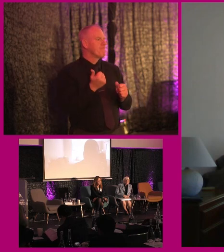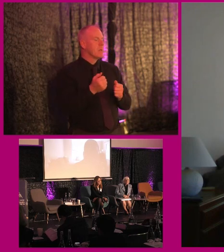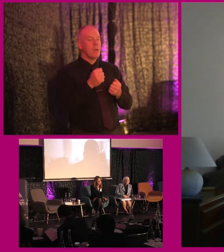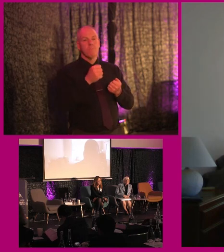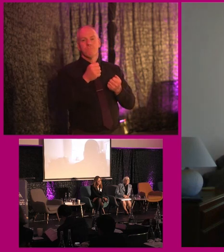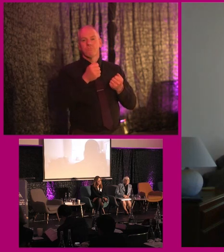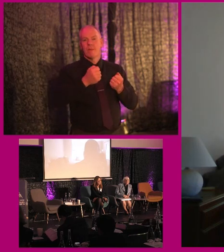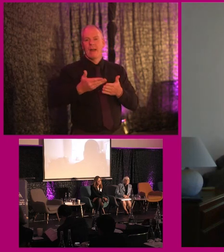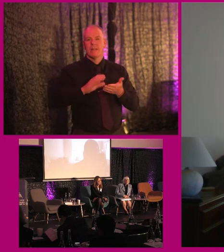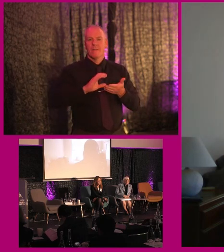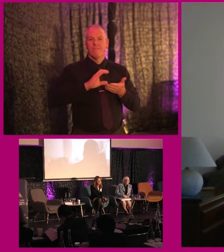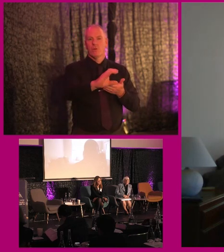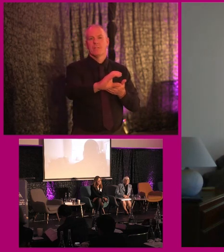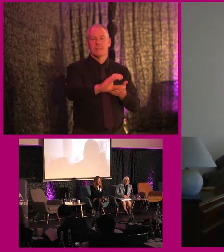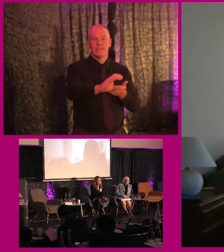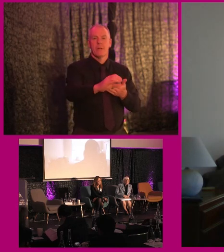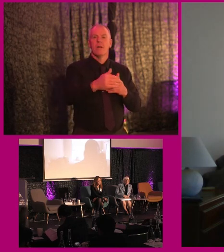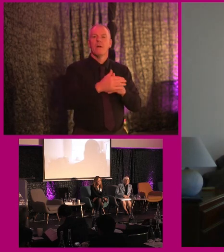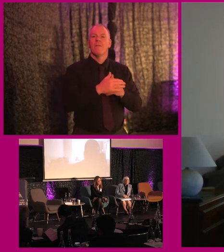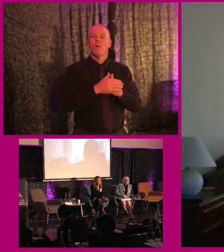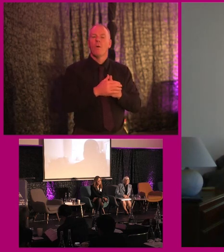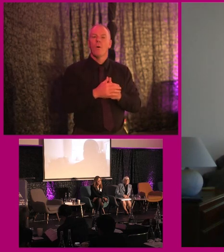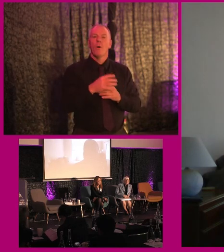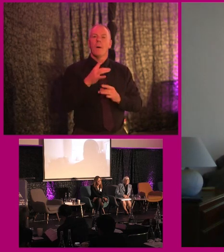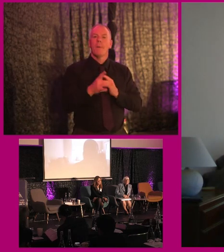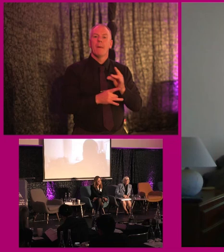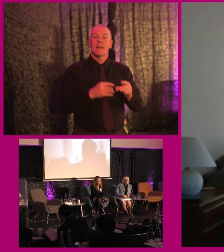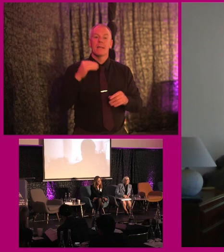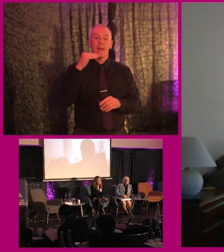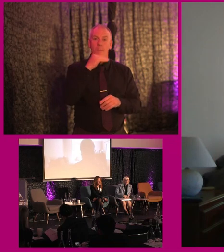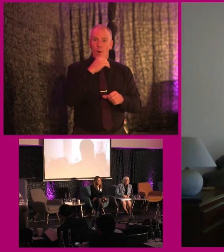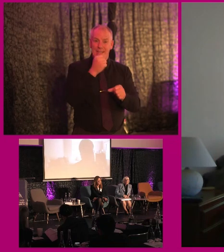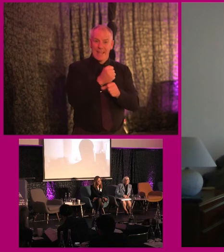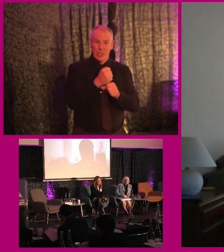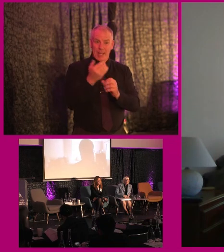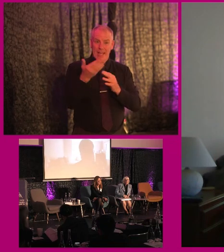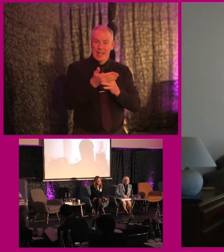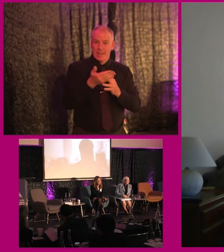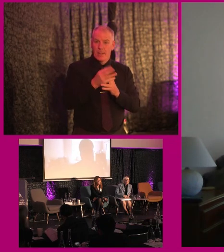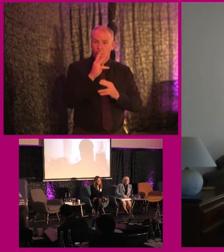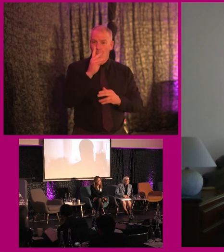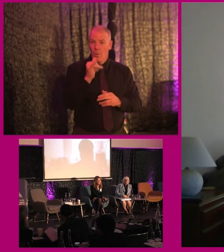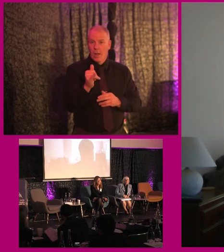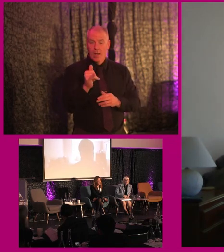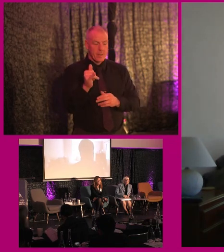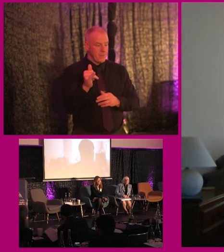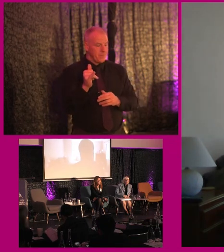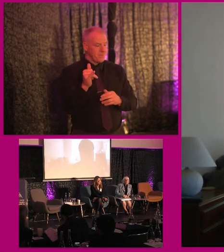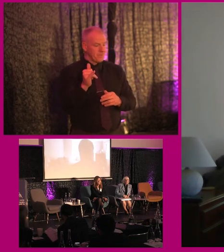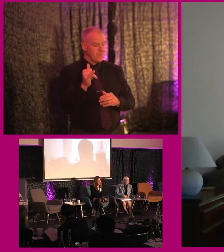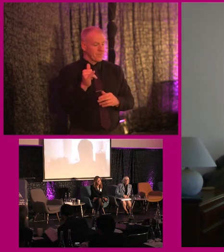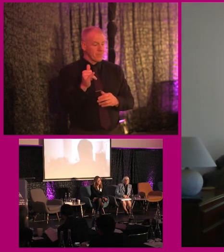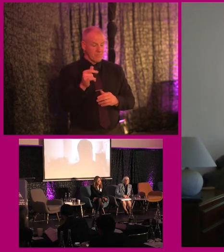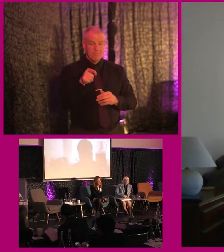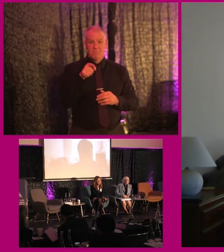of funding for making key stations accessible, that's because, um, you know,